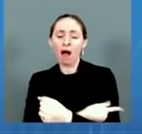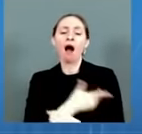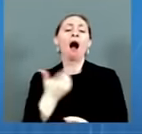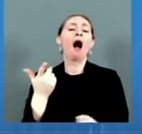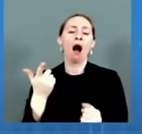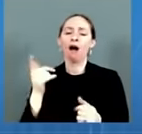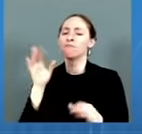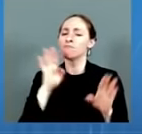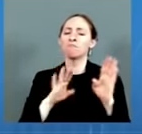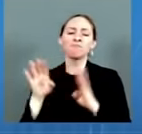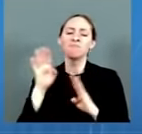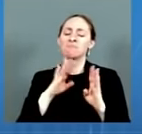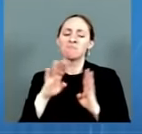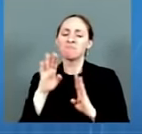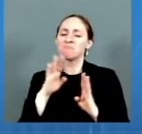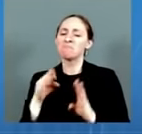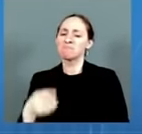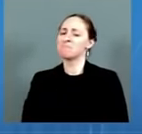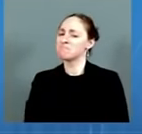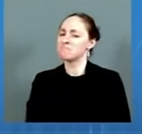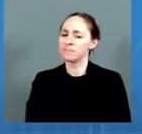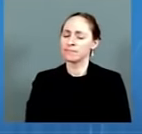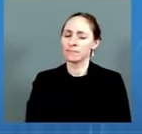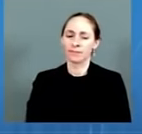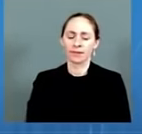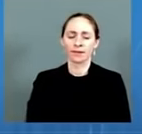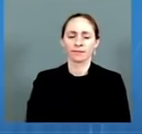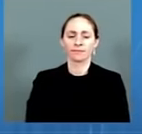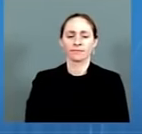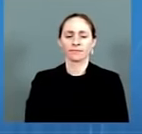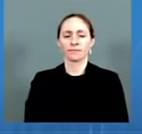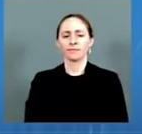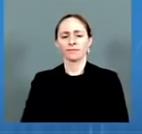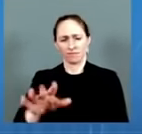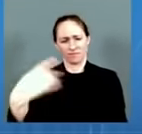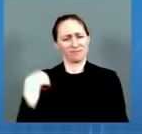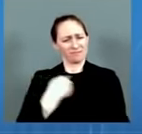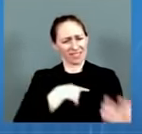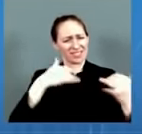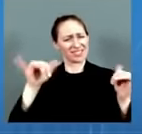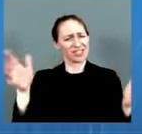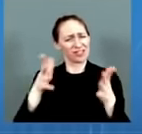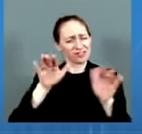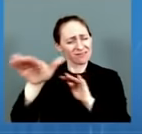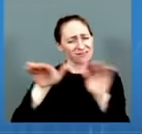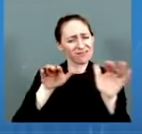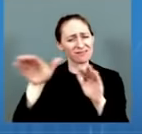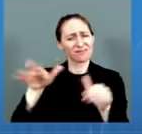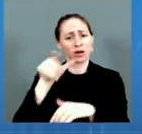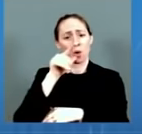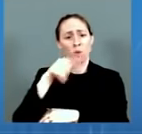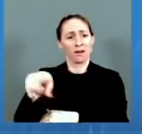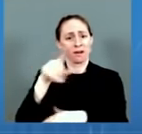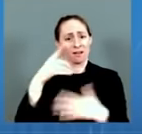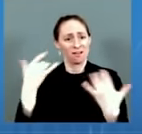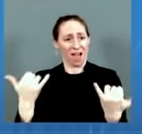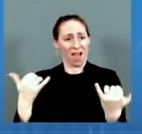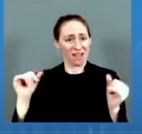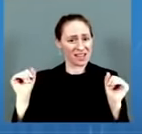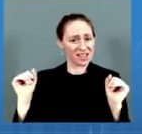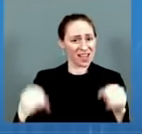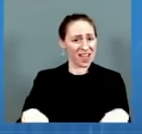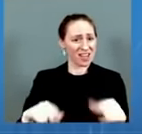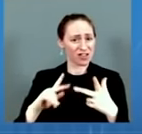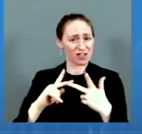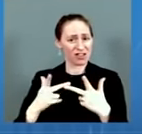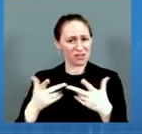protection of vaccines over time, and that when boosters are used, that protection works. Throughout